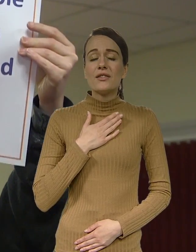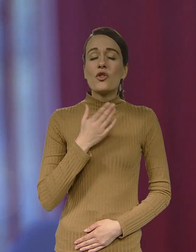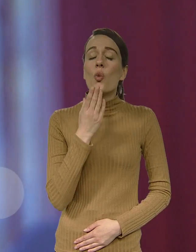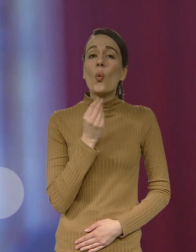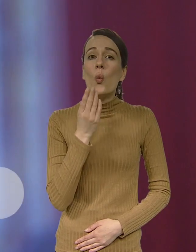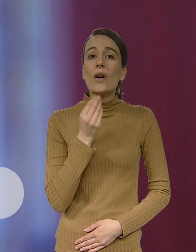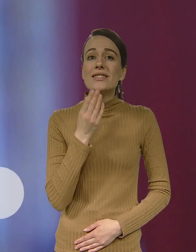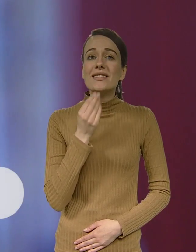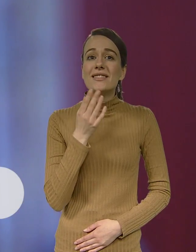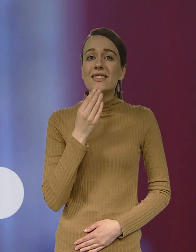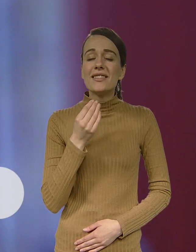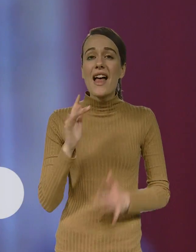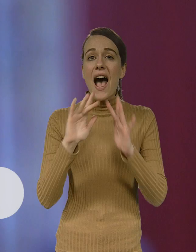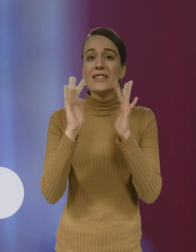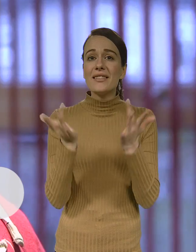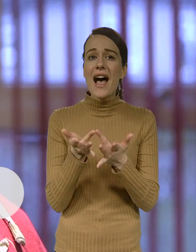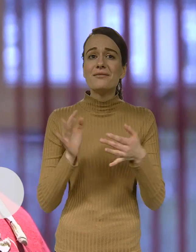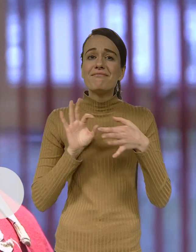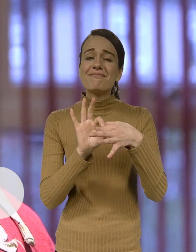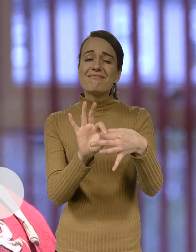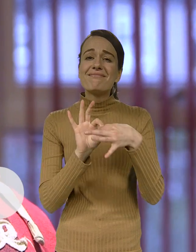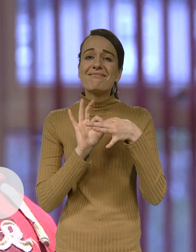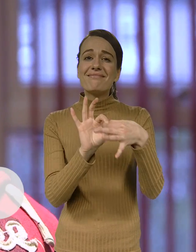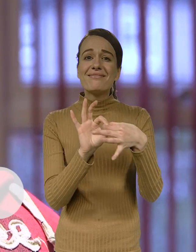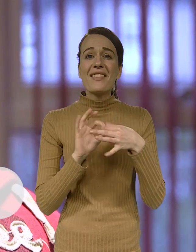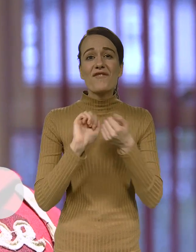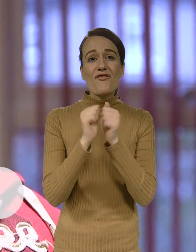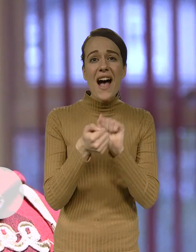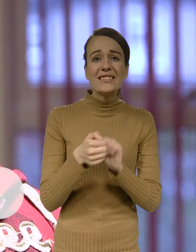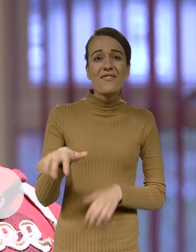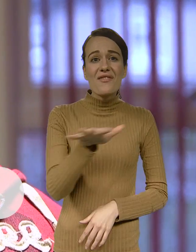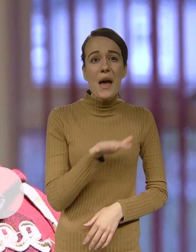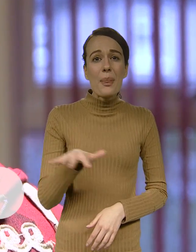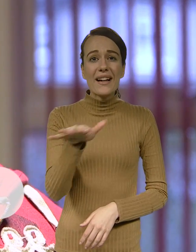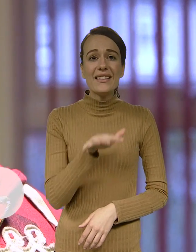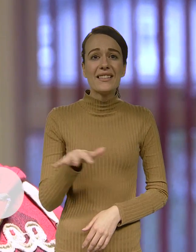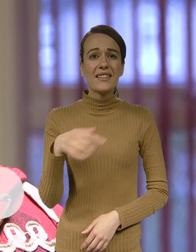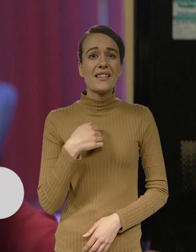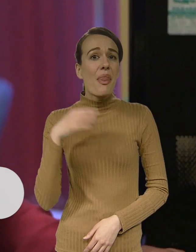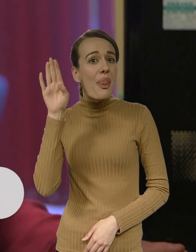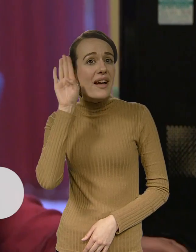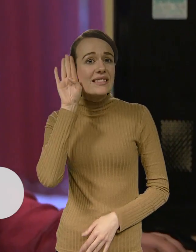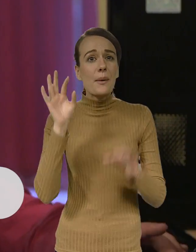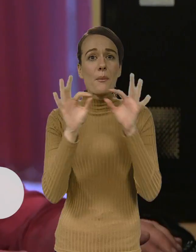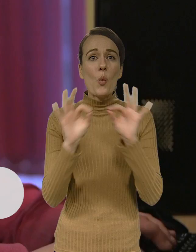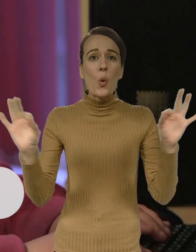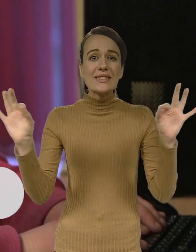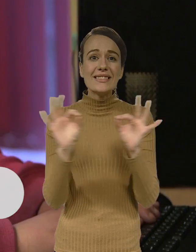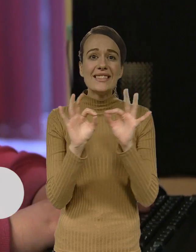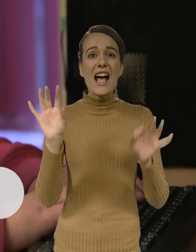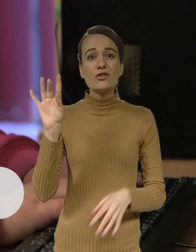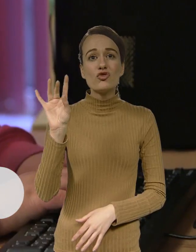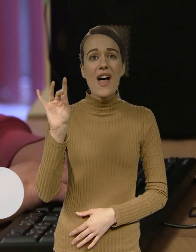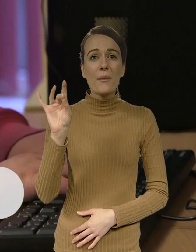I like using the internet for keeping in touch with friends and family, listening to music,